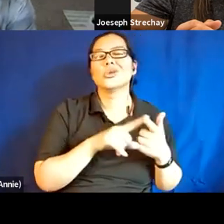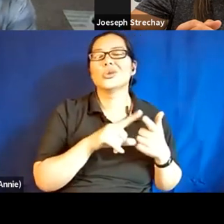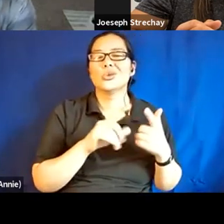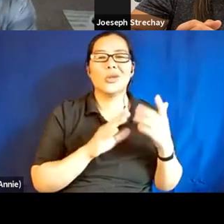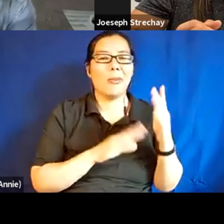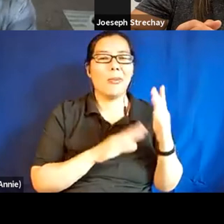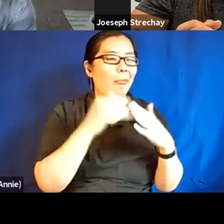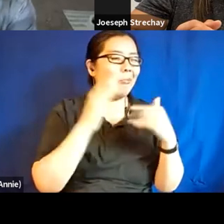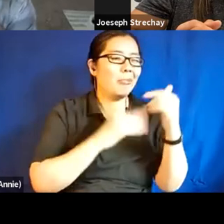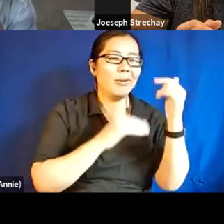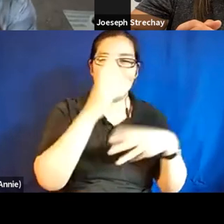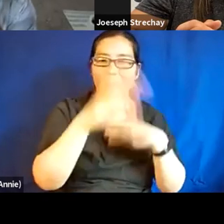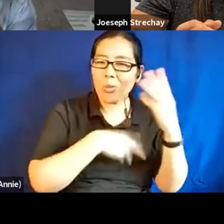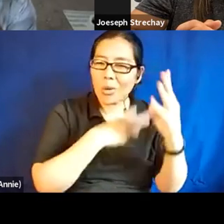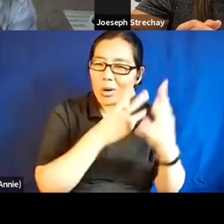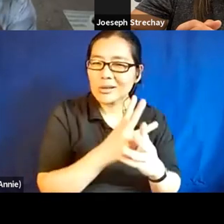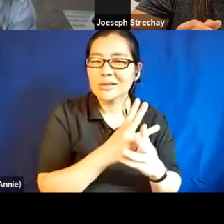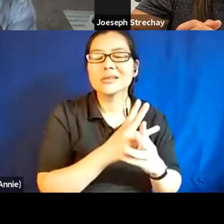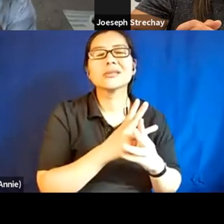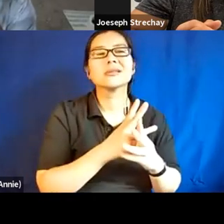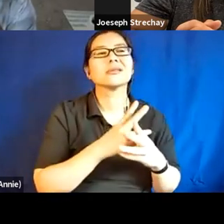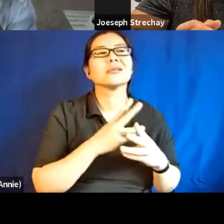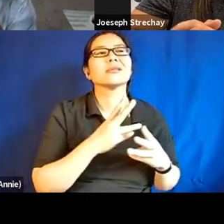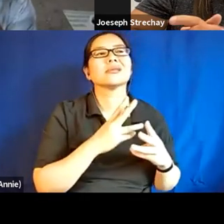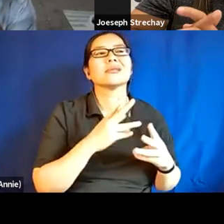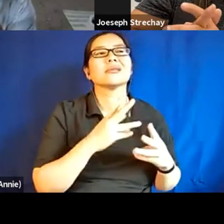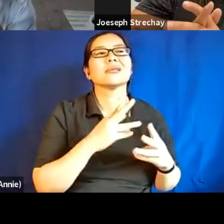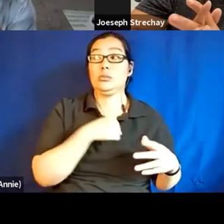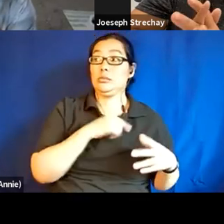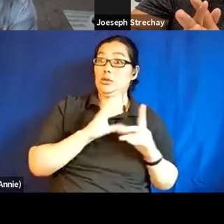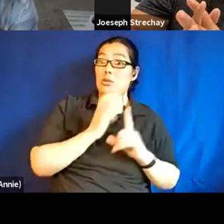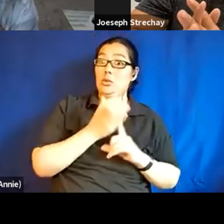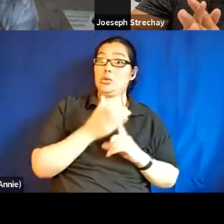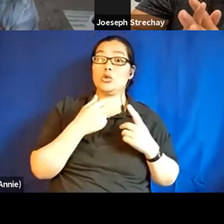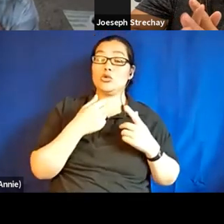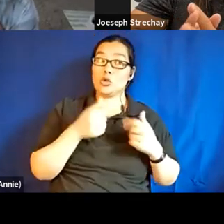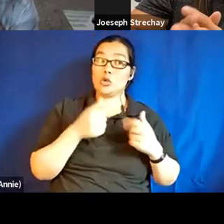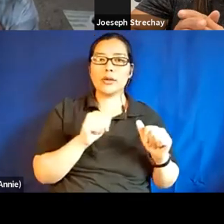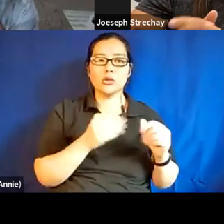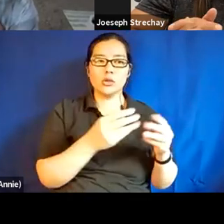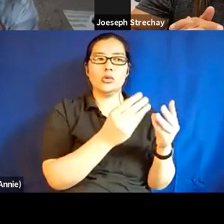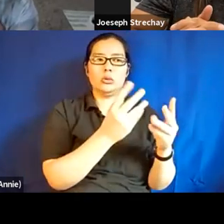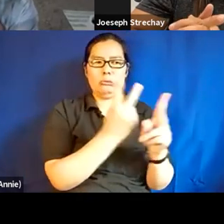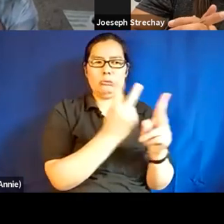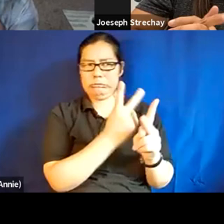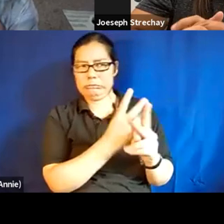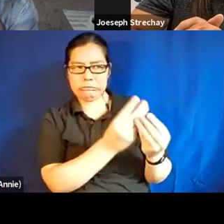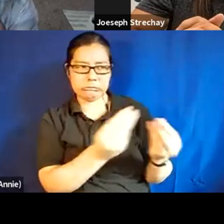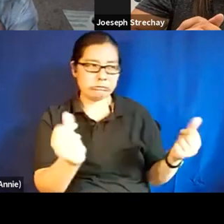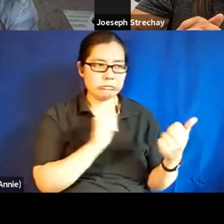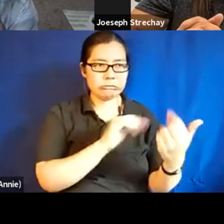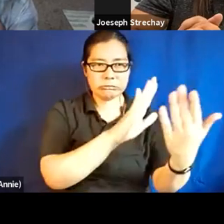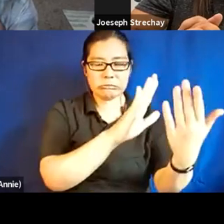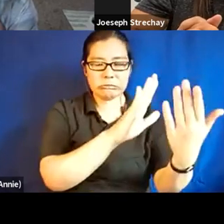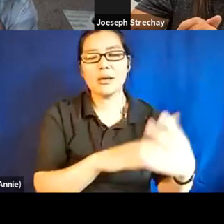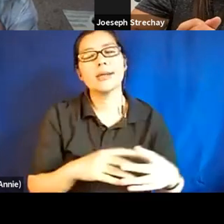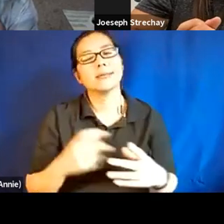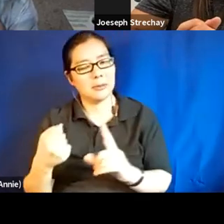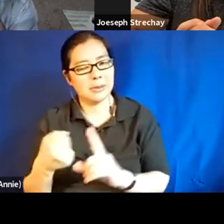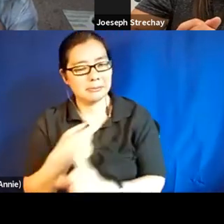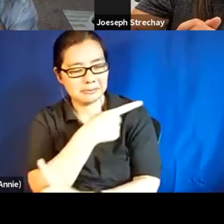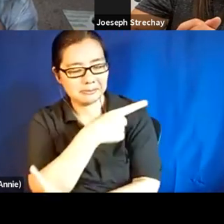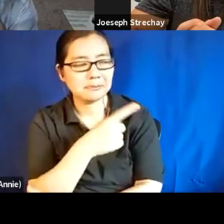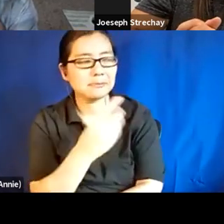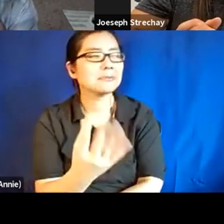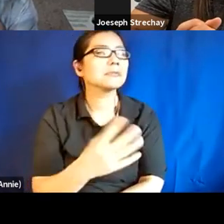And I think something we've as a culture started to reckon with a little bit more lately, and this is a bit of a tangent, but like, is the,